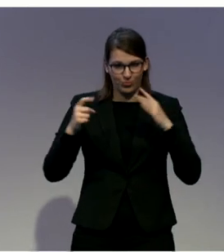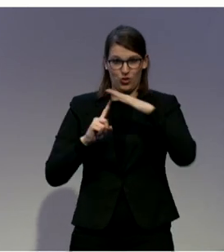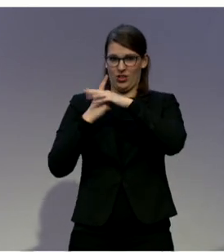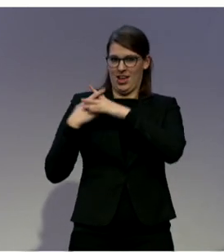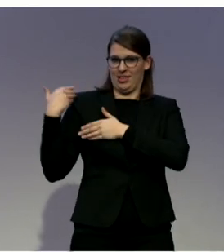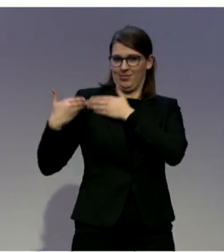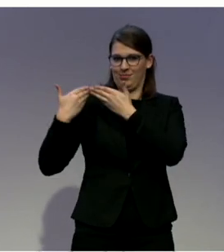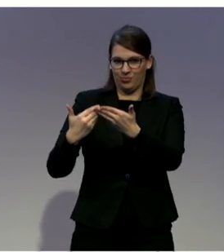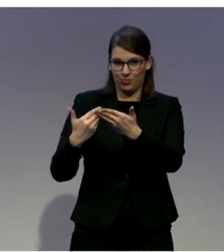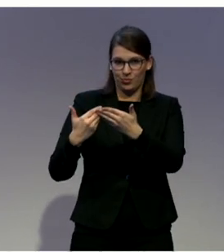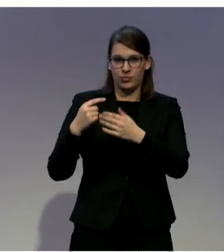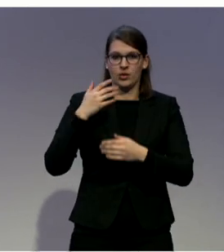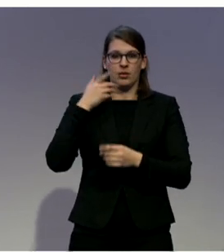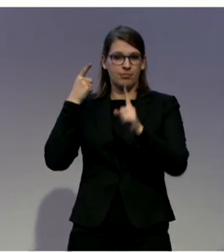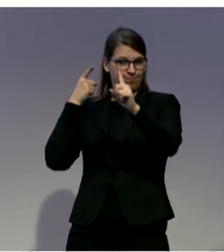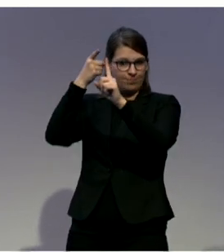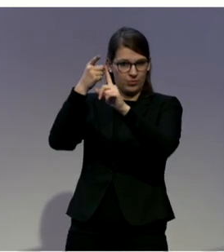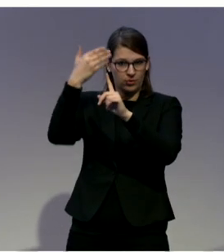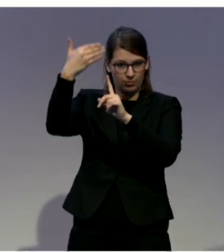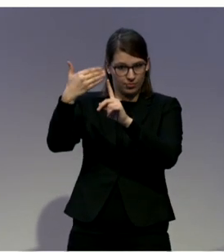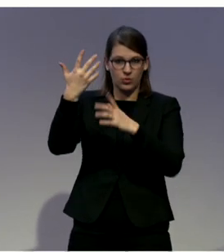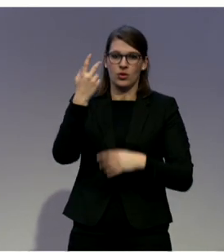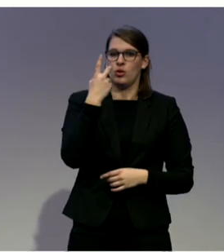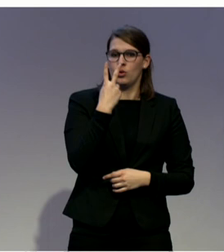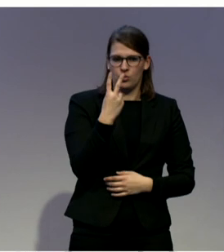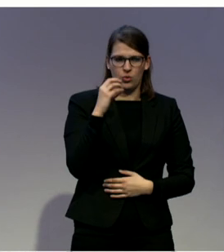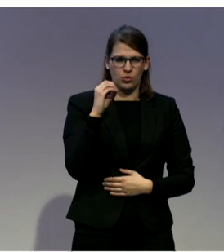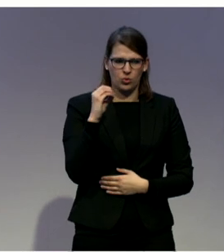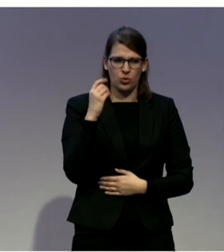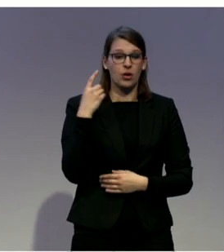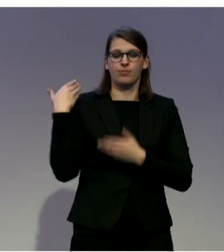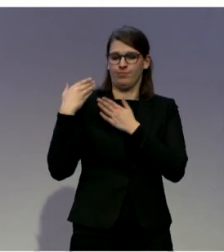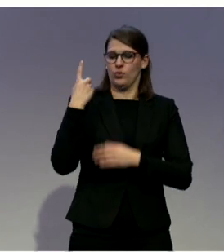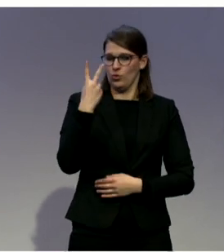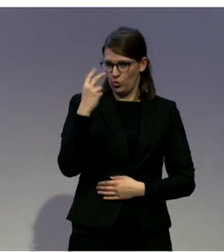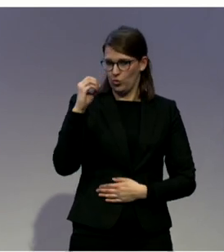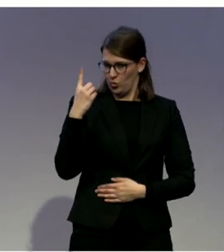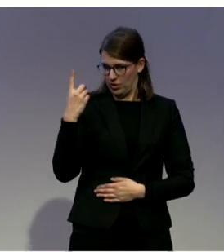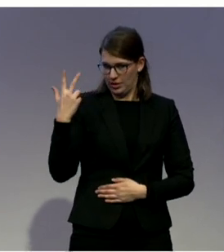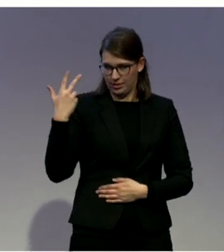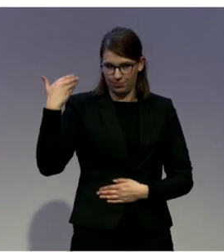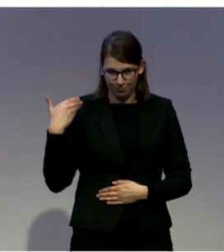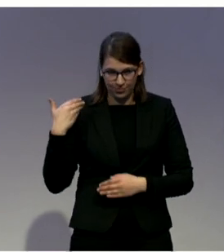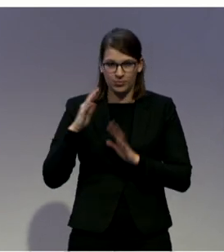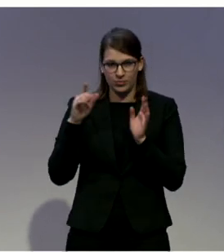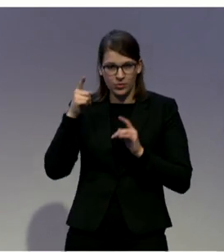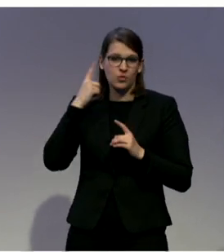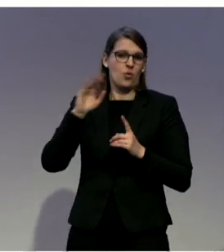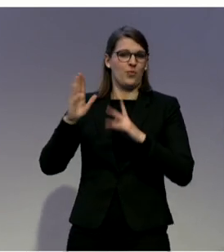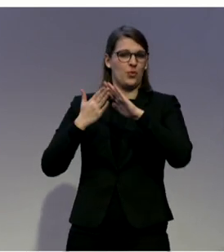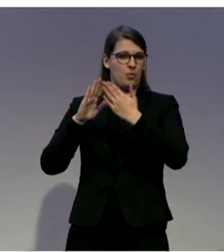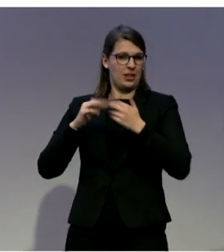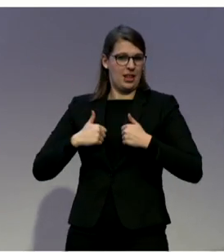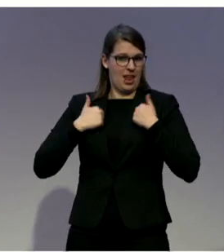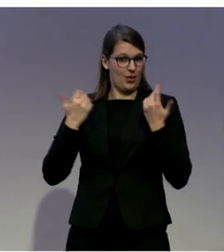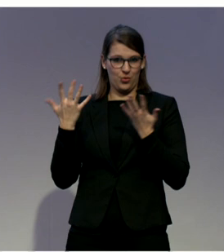2013 starting the community-based supported housing in Zagreb and is